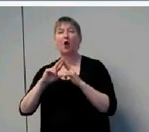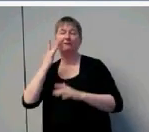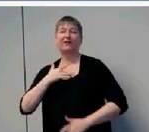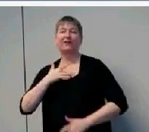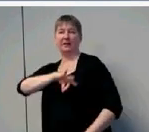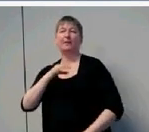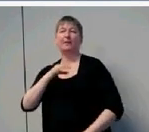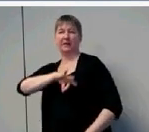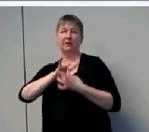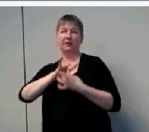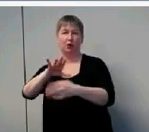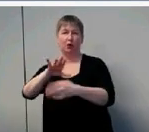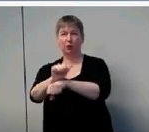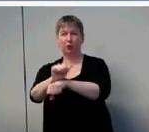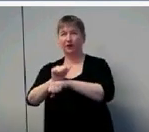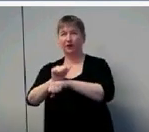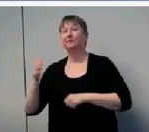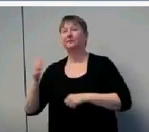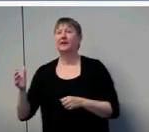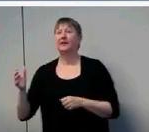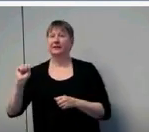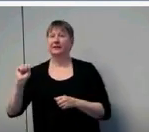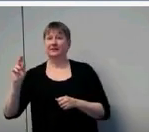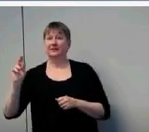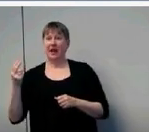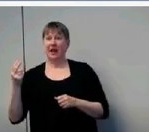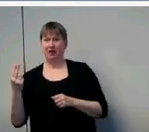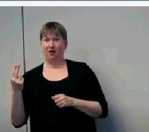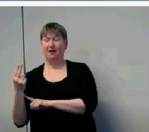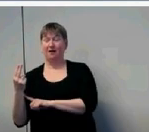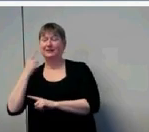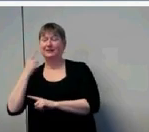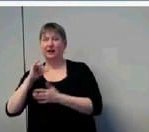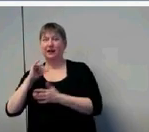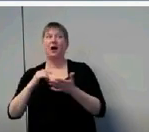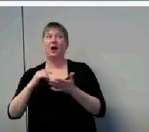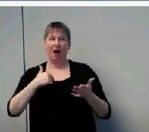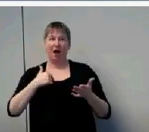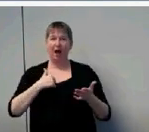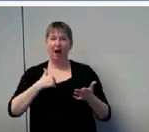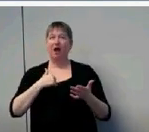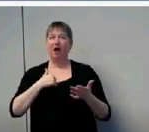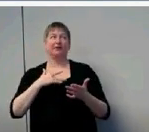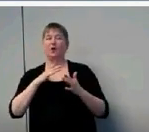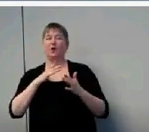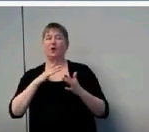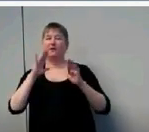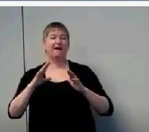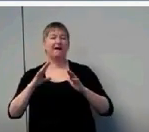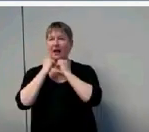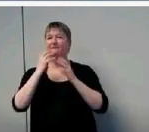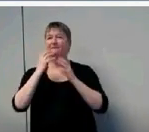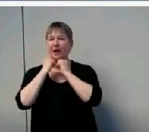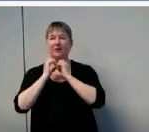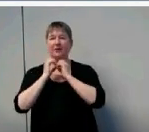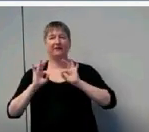I certainly have, and I know that I usually get email feedback from people about the presentation. There seems to be a